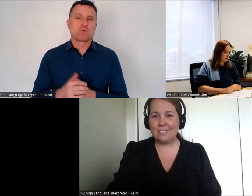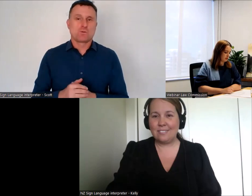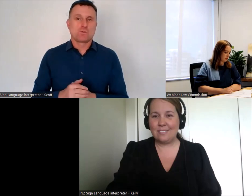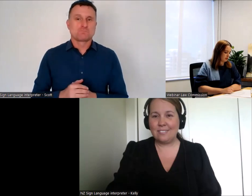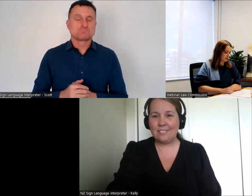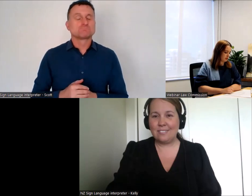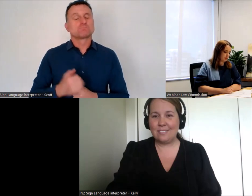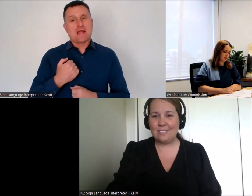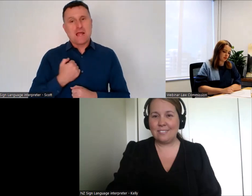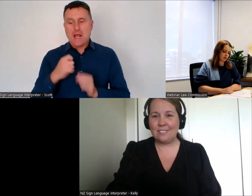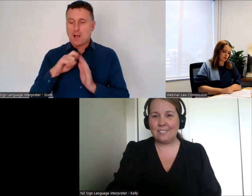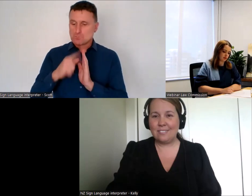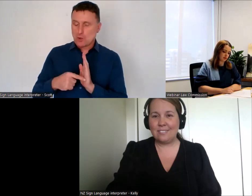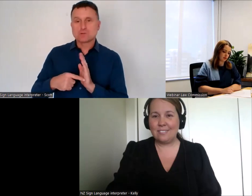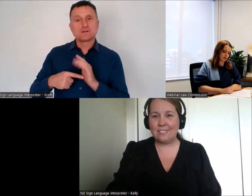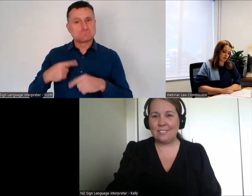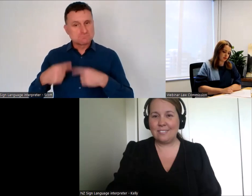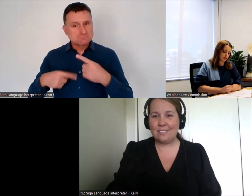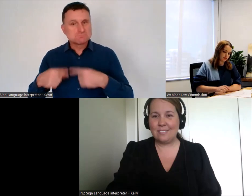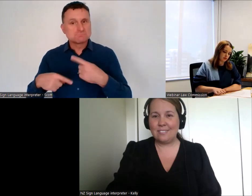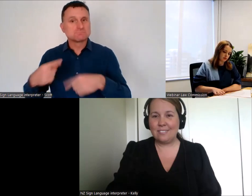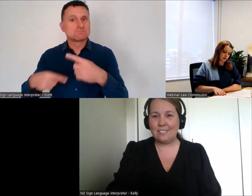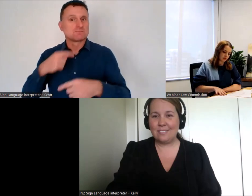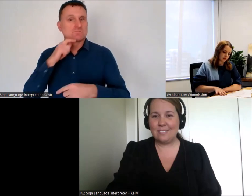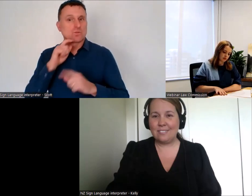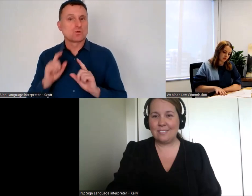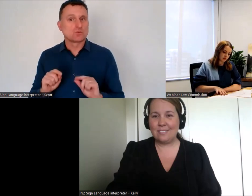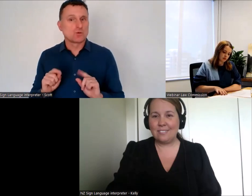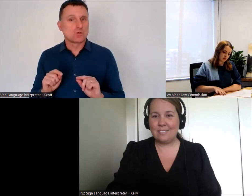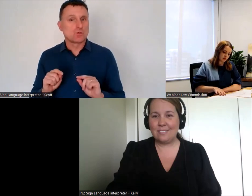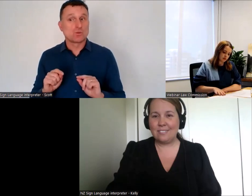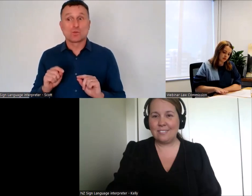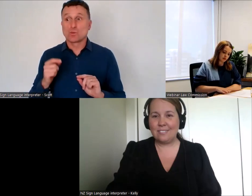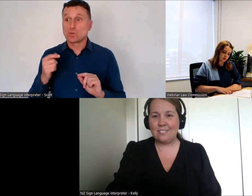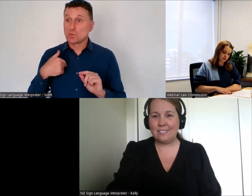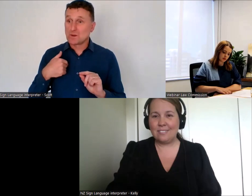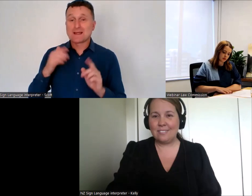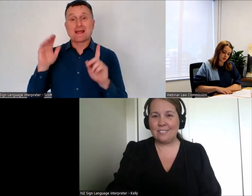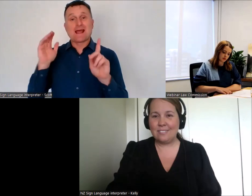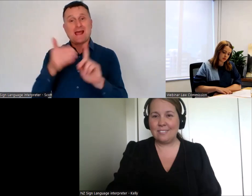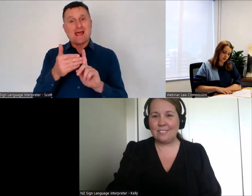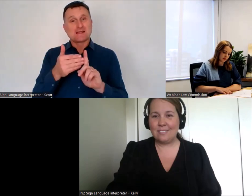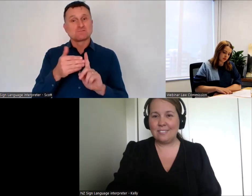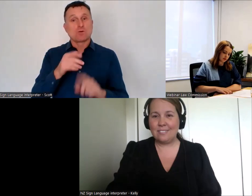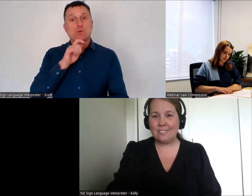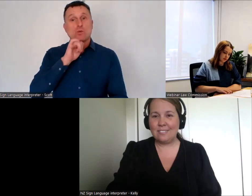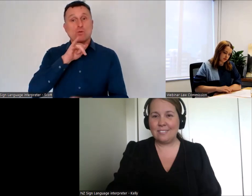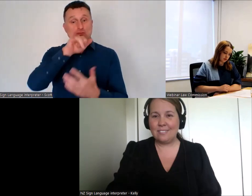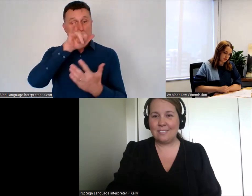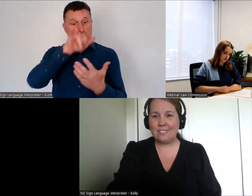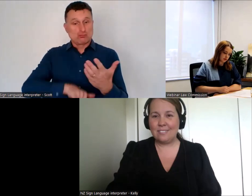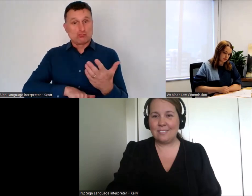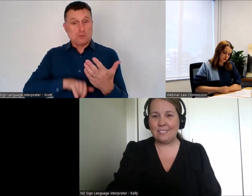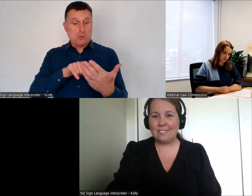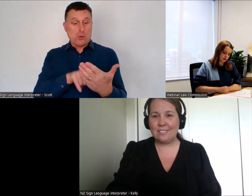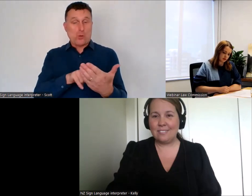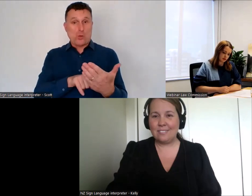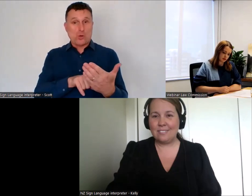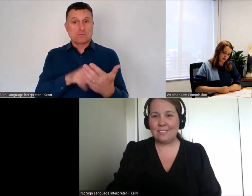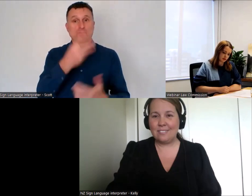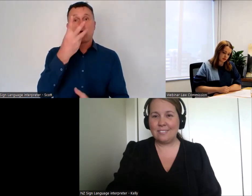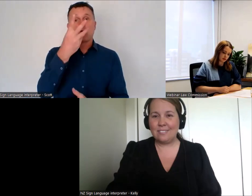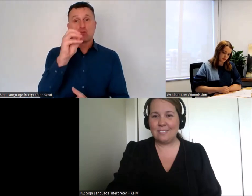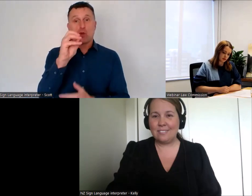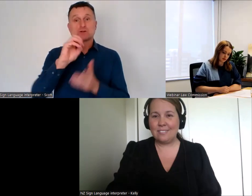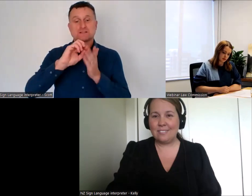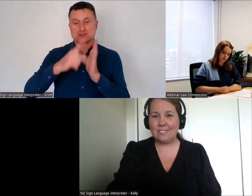that we're delivering a report by the 30th of June 2024,